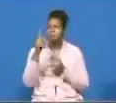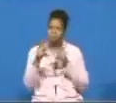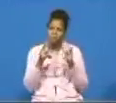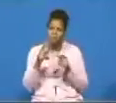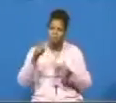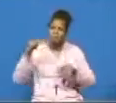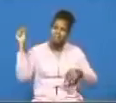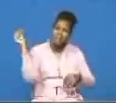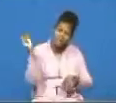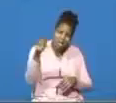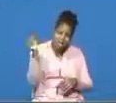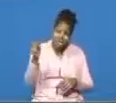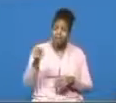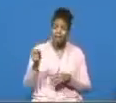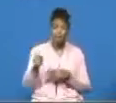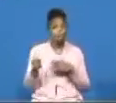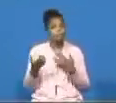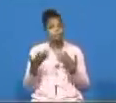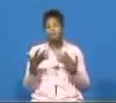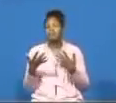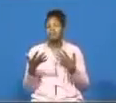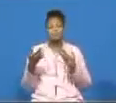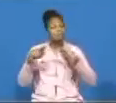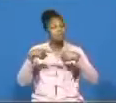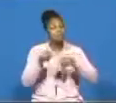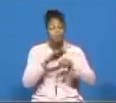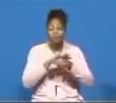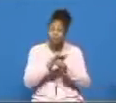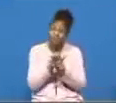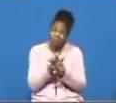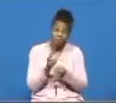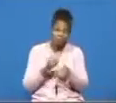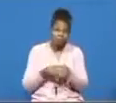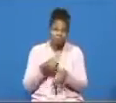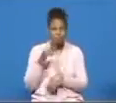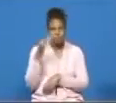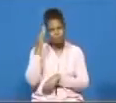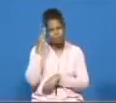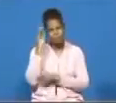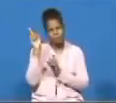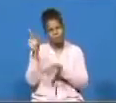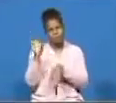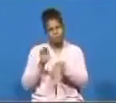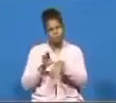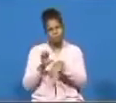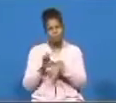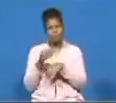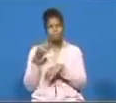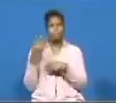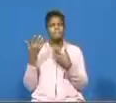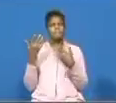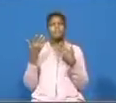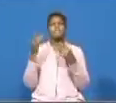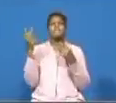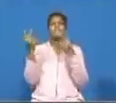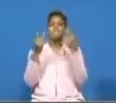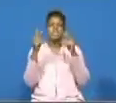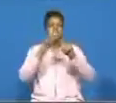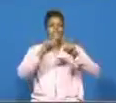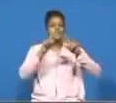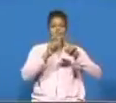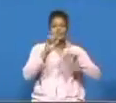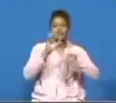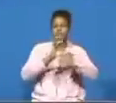yes even in this covid time you know i go to church and i've gone to various churches